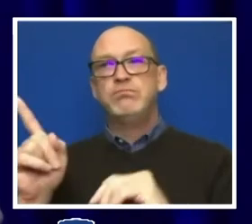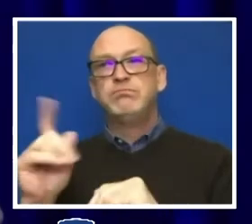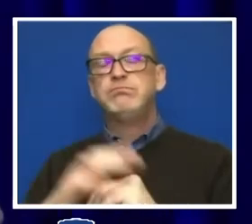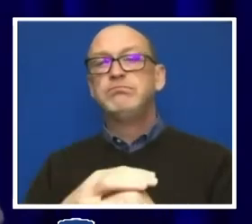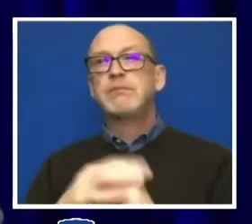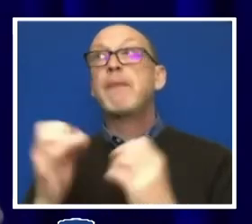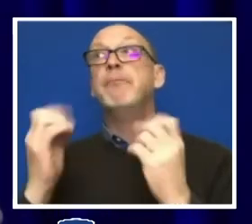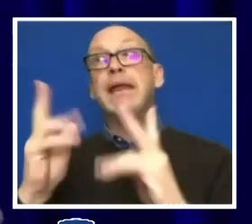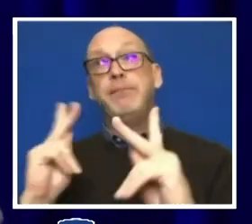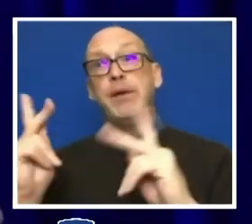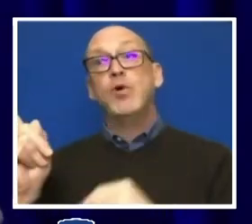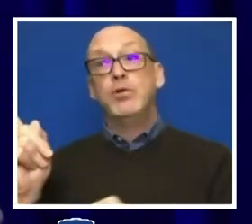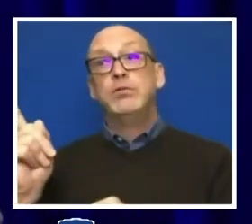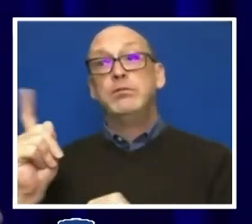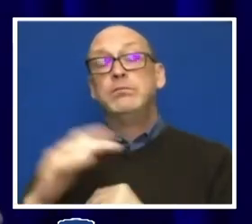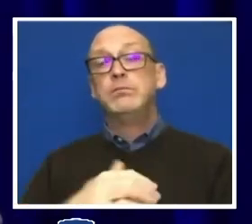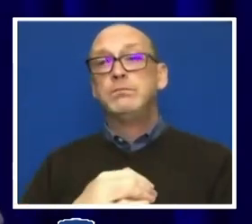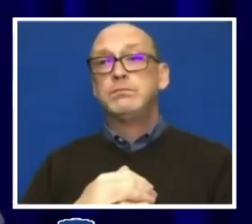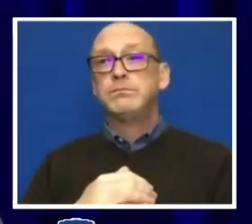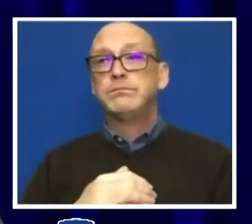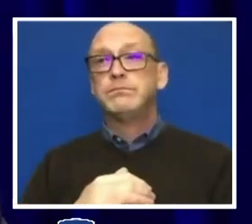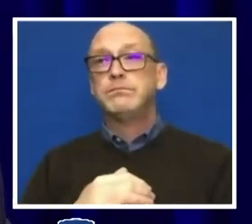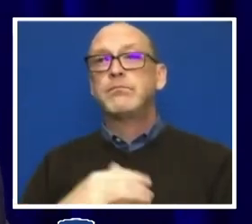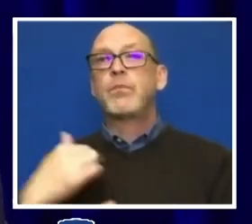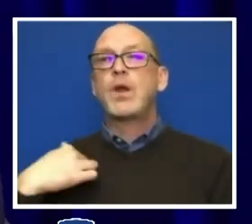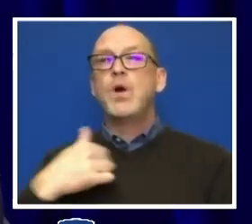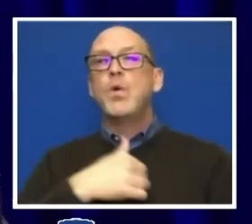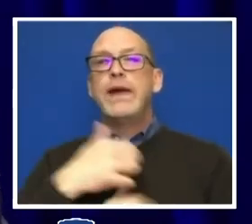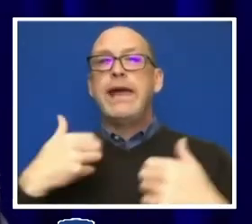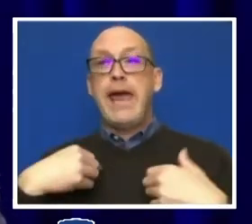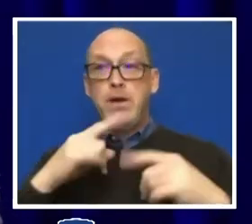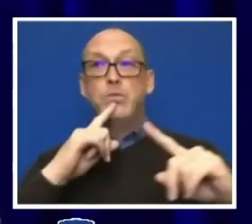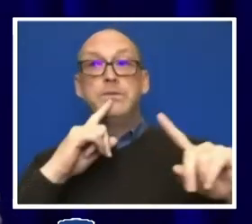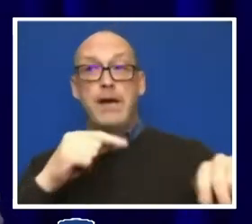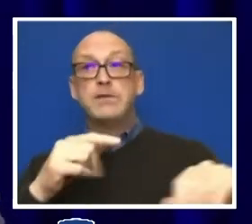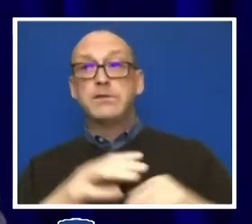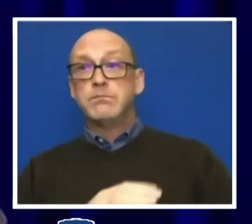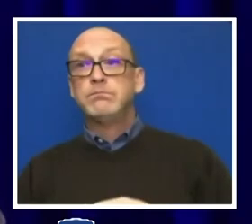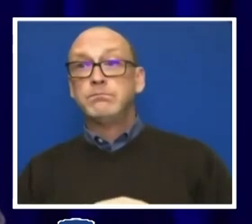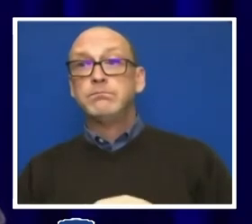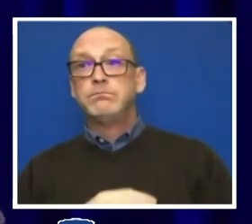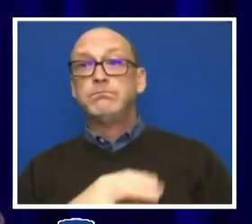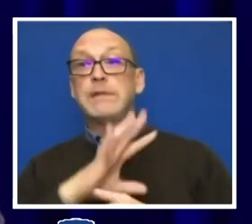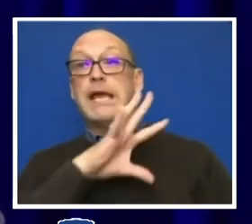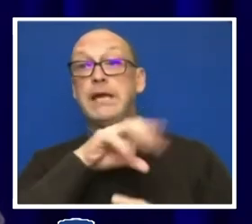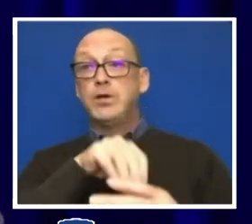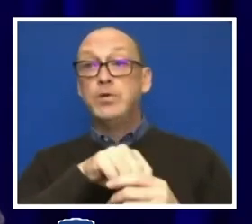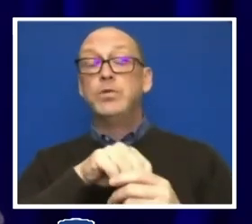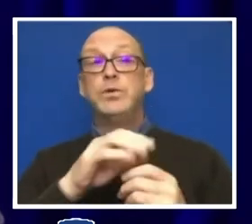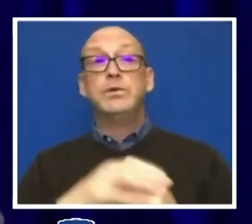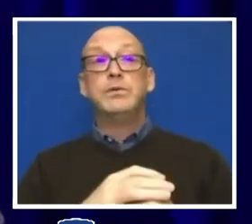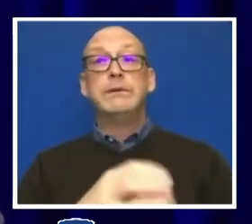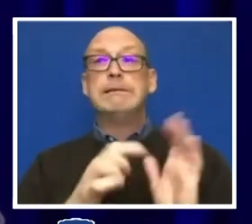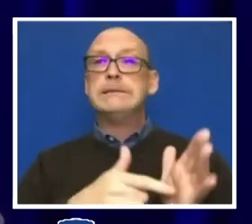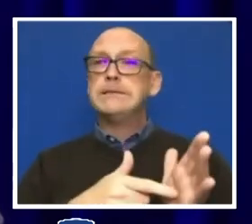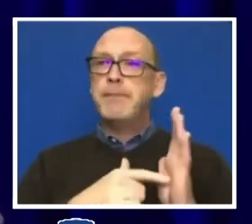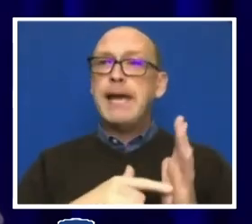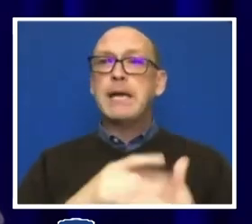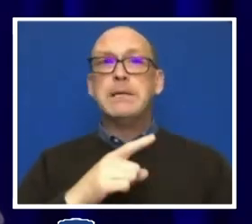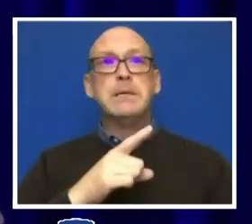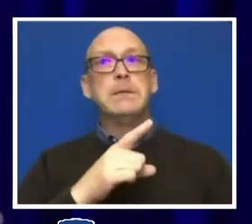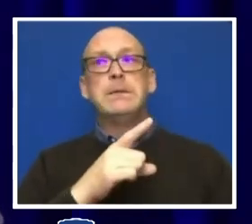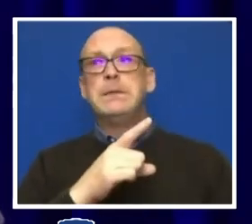And we had a response, including demanding that